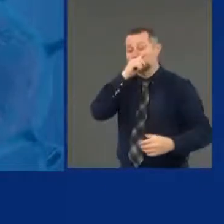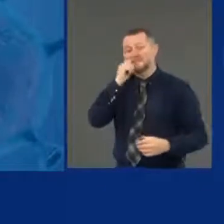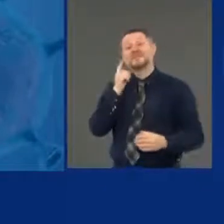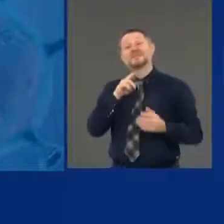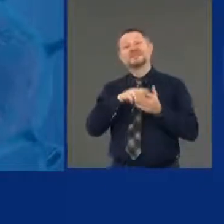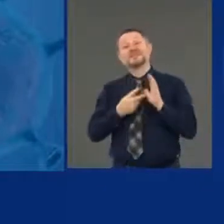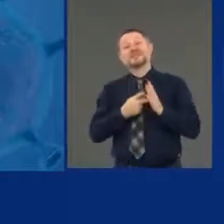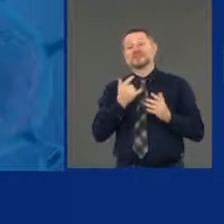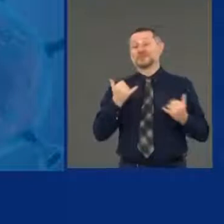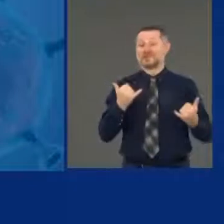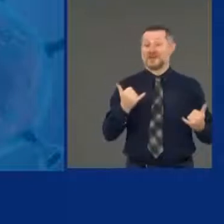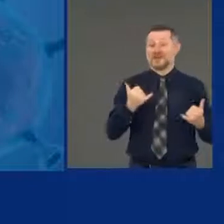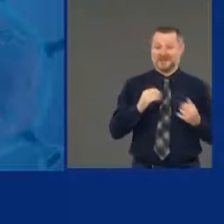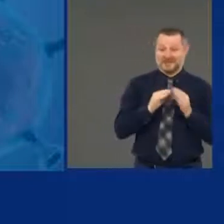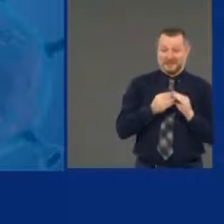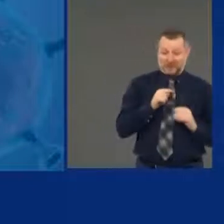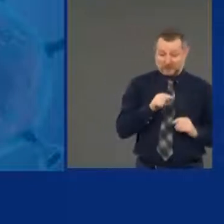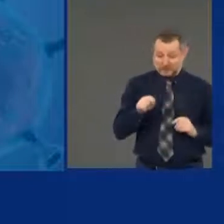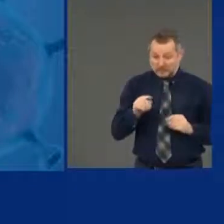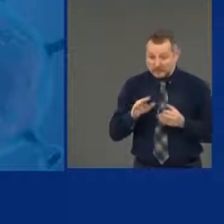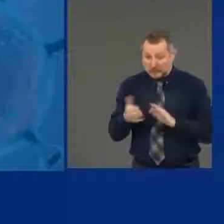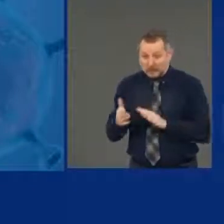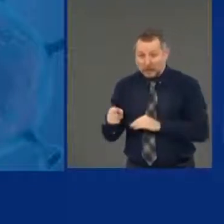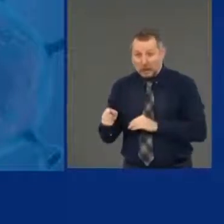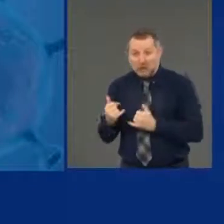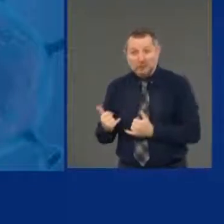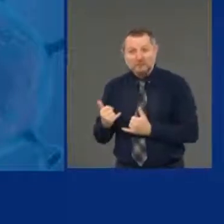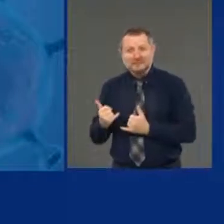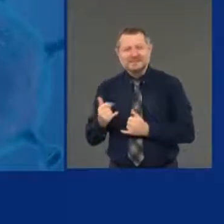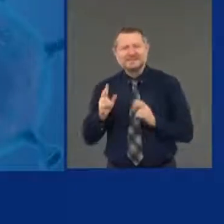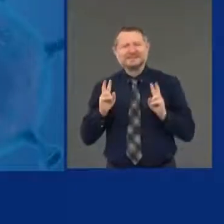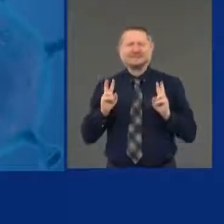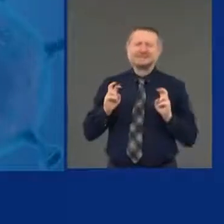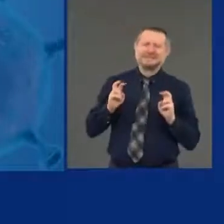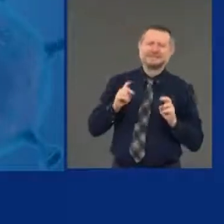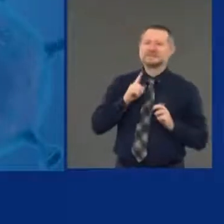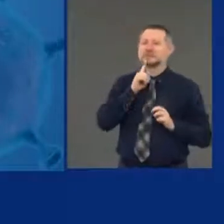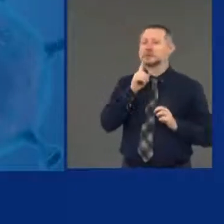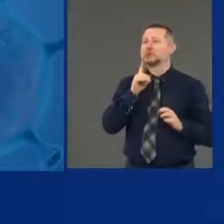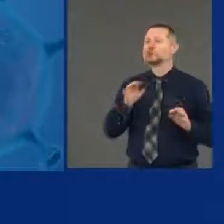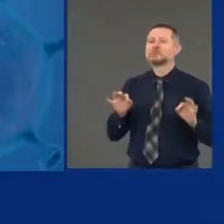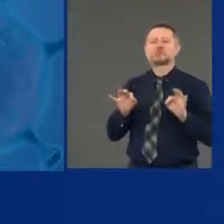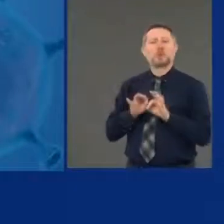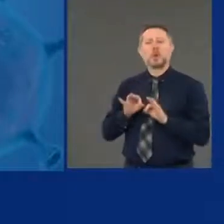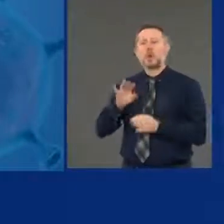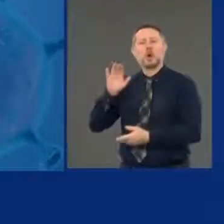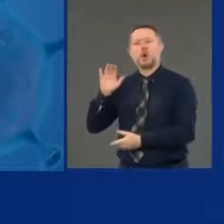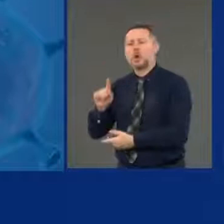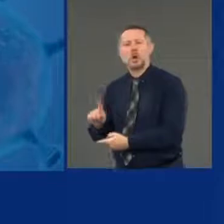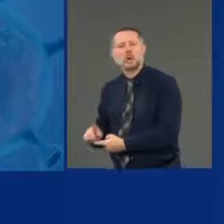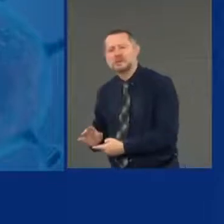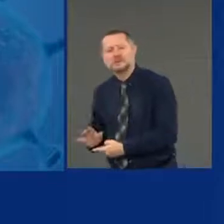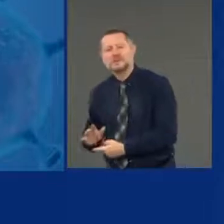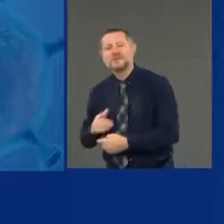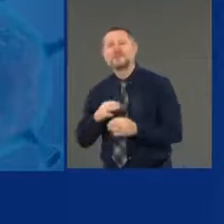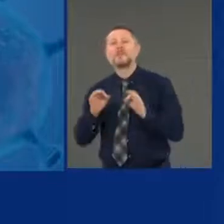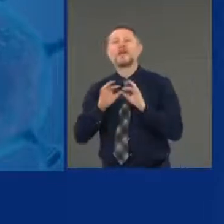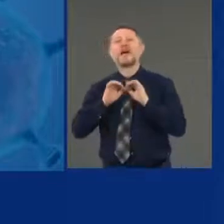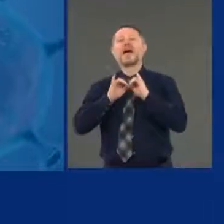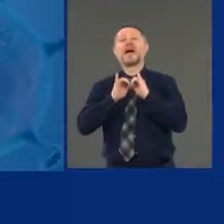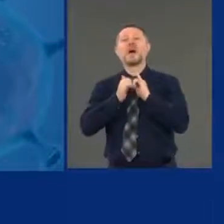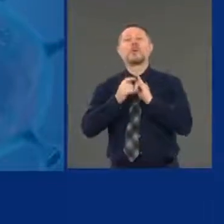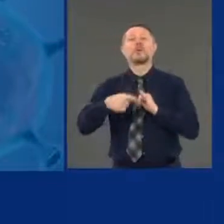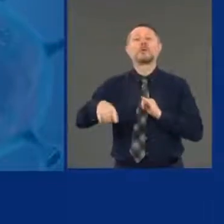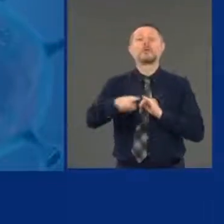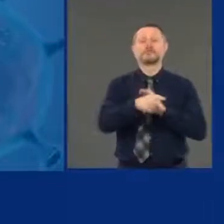now is not important. The number of deaths are so low that really comes down to how they classify the cause